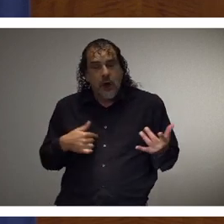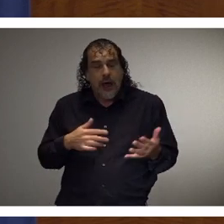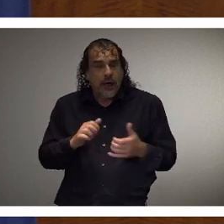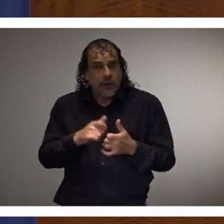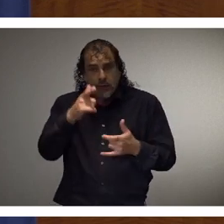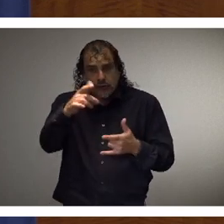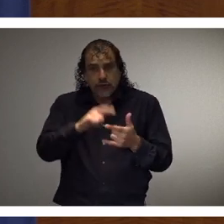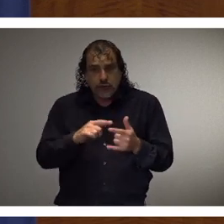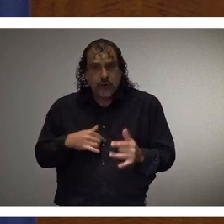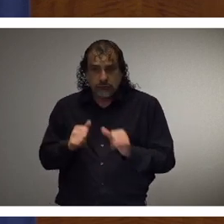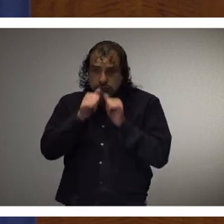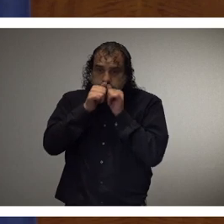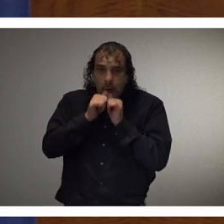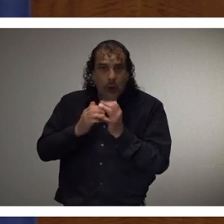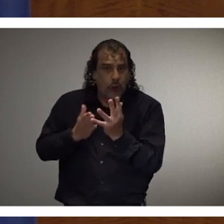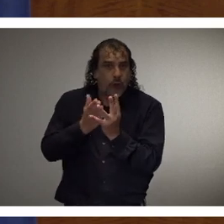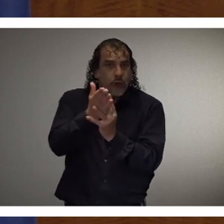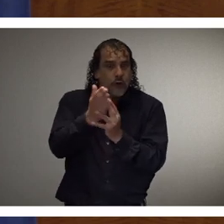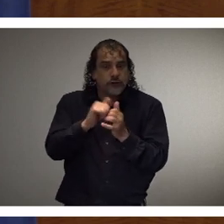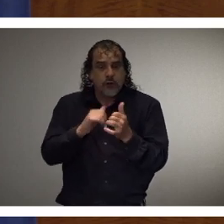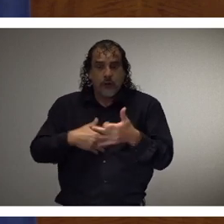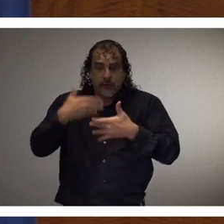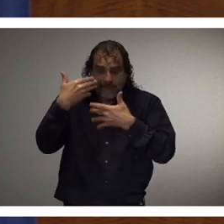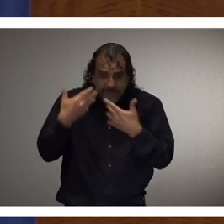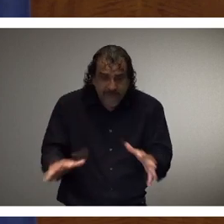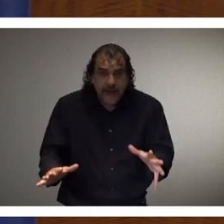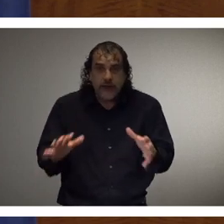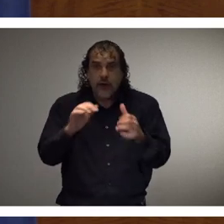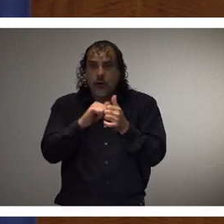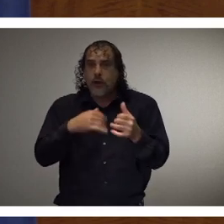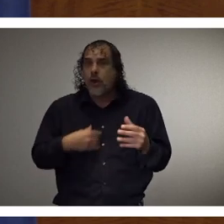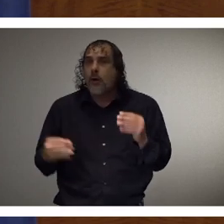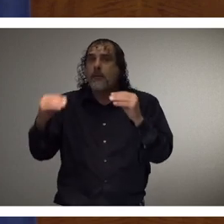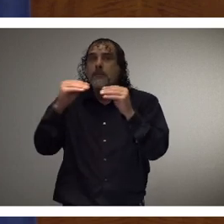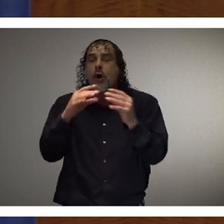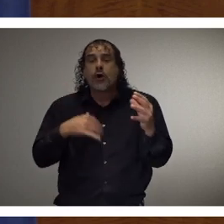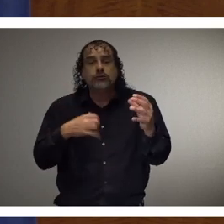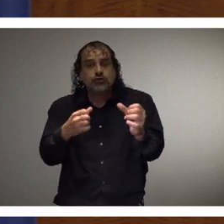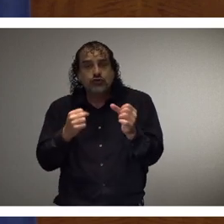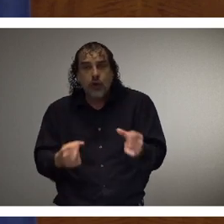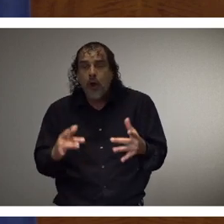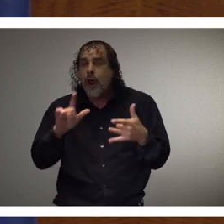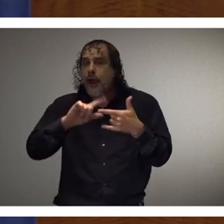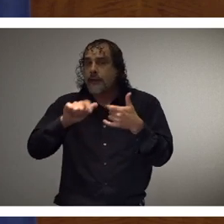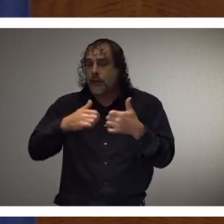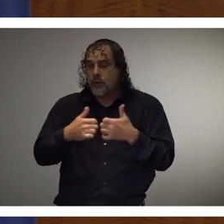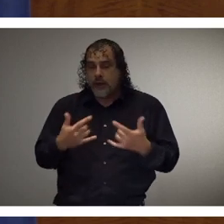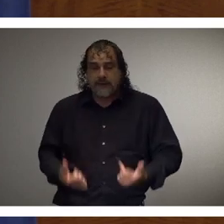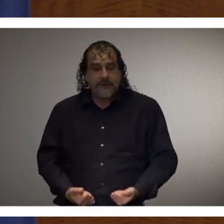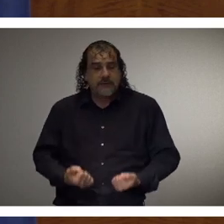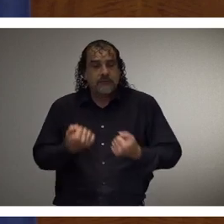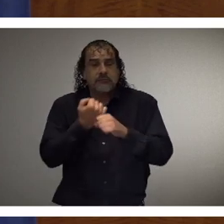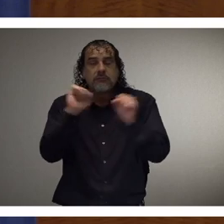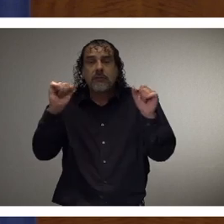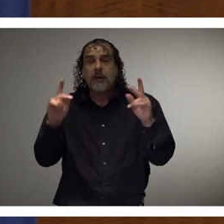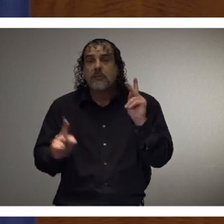so we can come out the other side stronger, having saved Mississippi lives along the way.